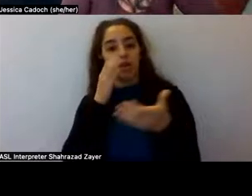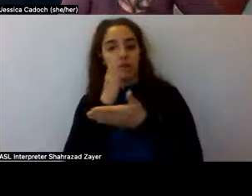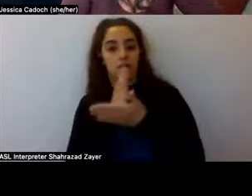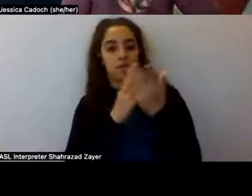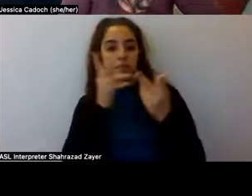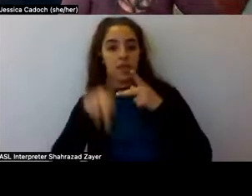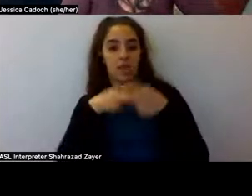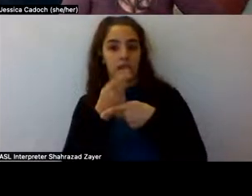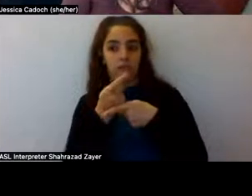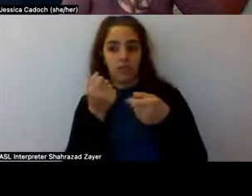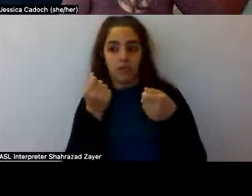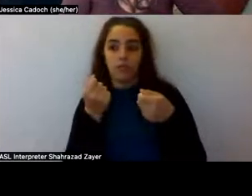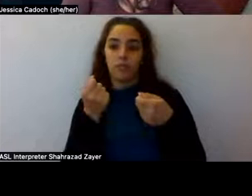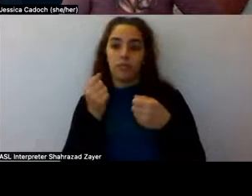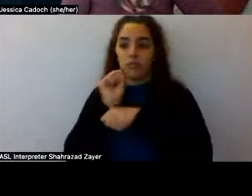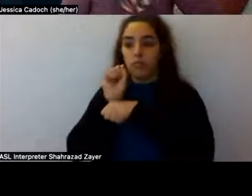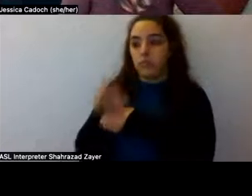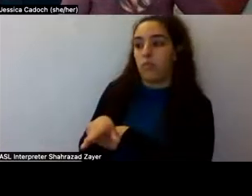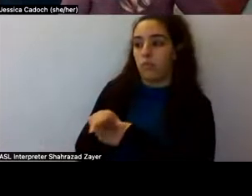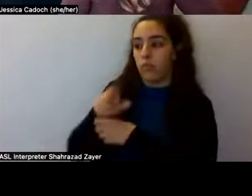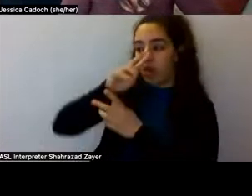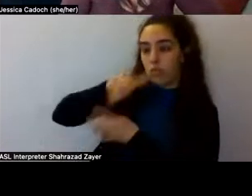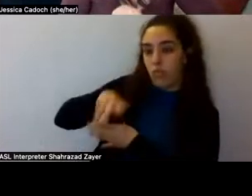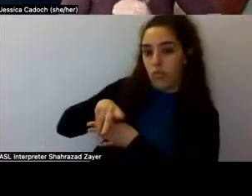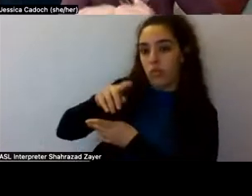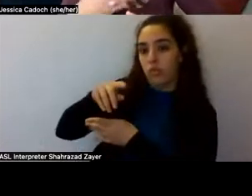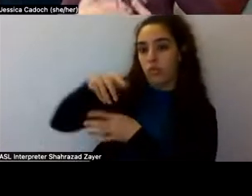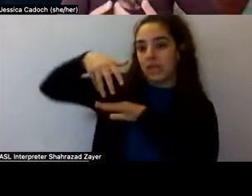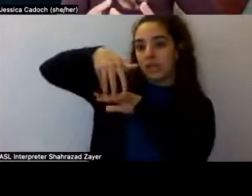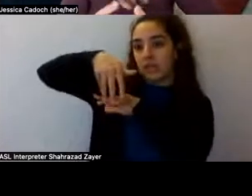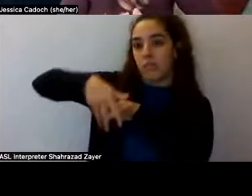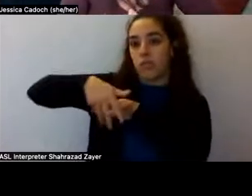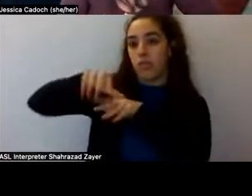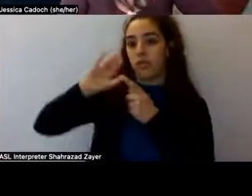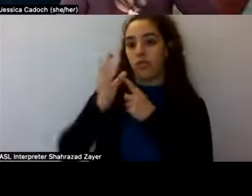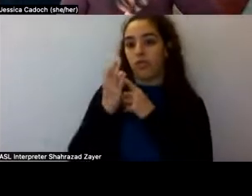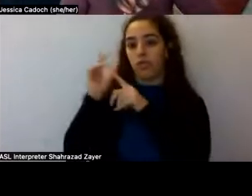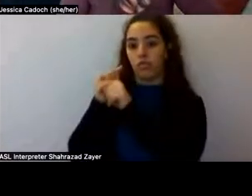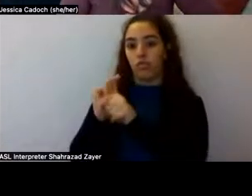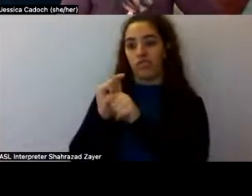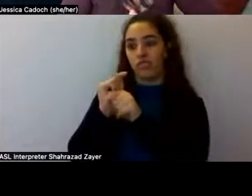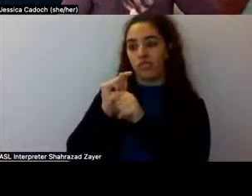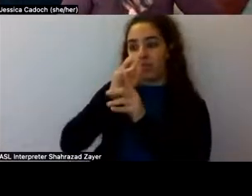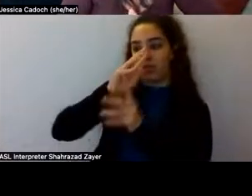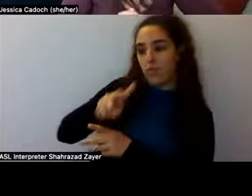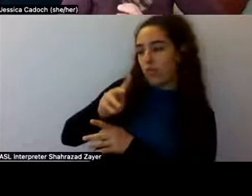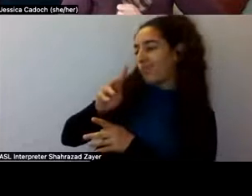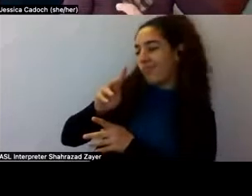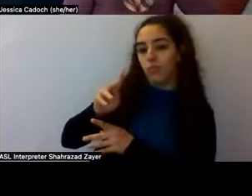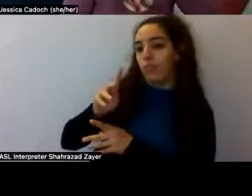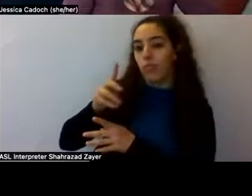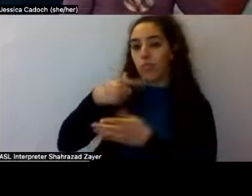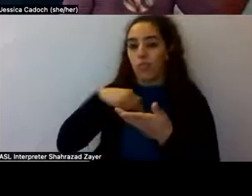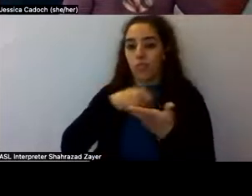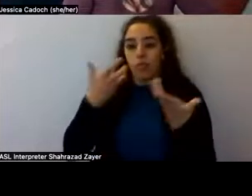deep-rooted cultural traditions. Um, and so it's really important that we do pay attention to the